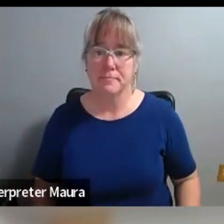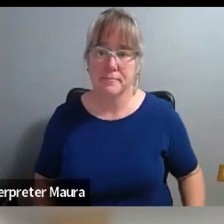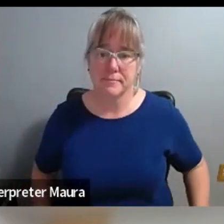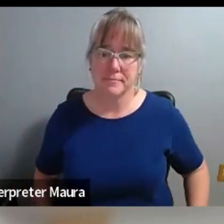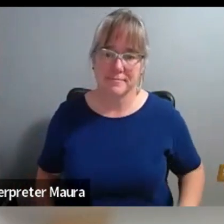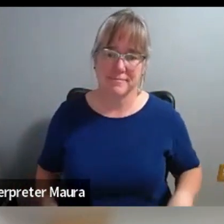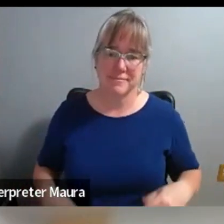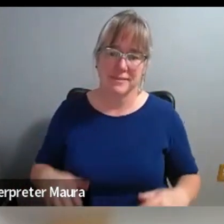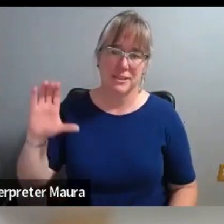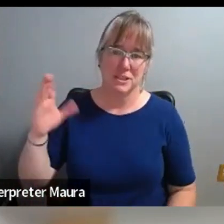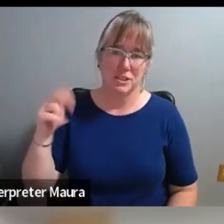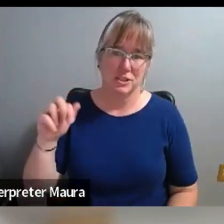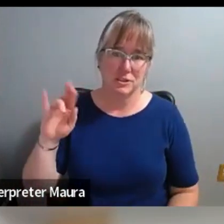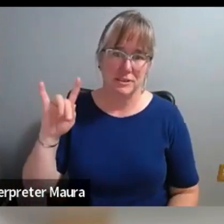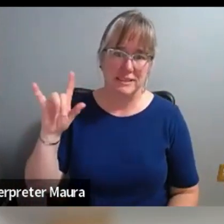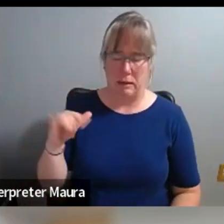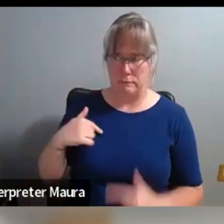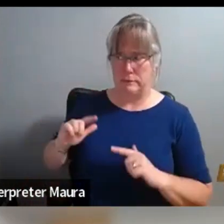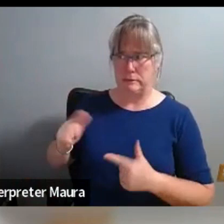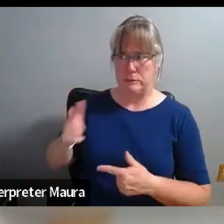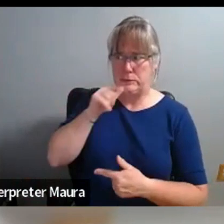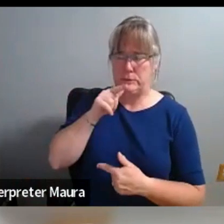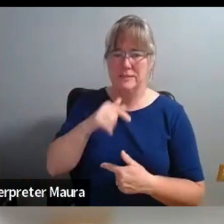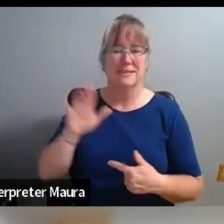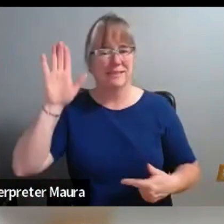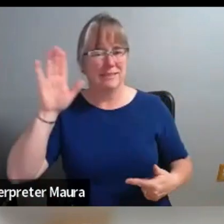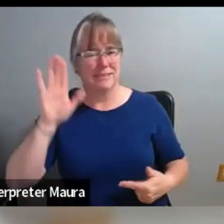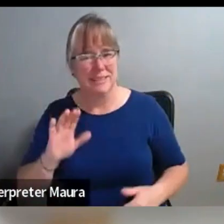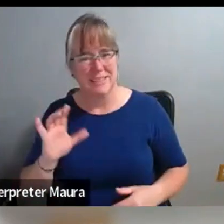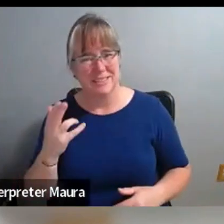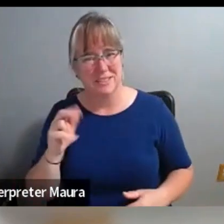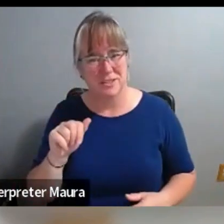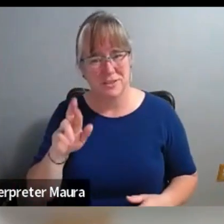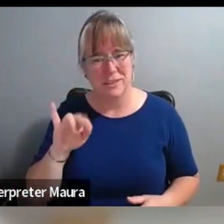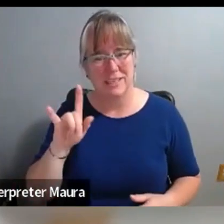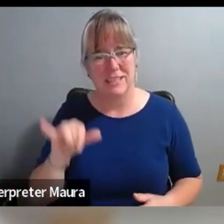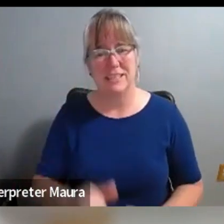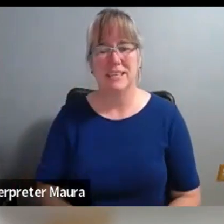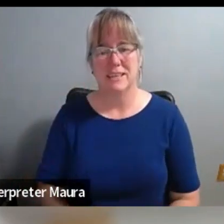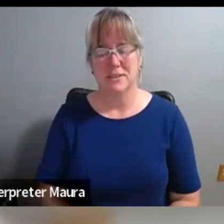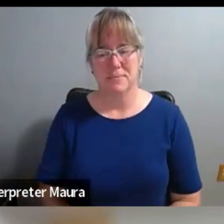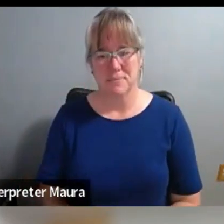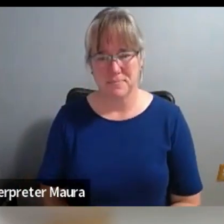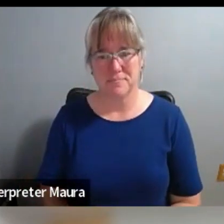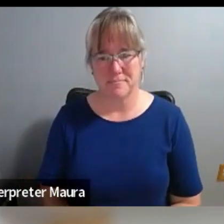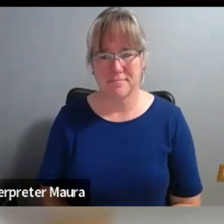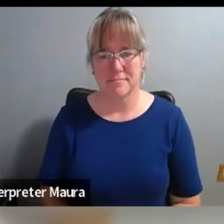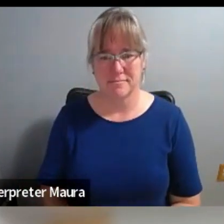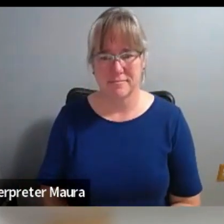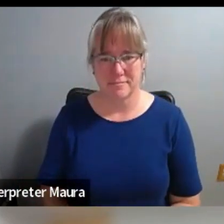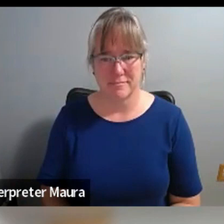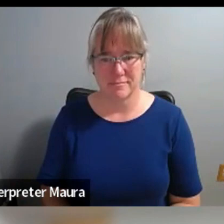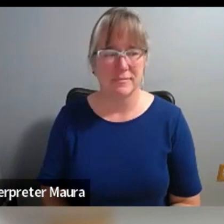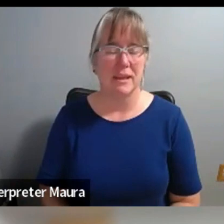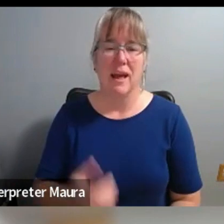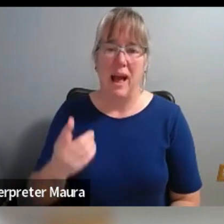Awesome. I don't know who to pass the mic to. I just want to say, let's unmute one